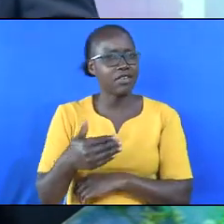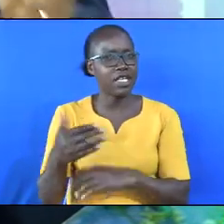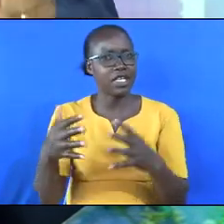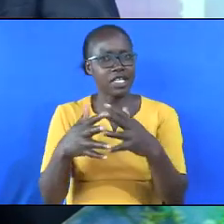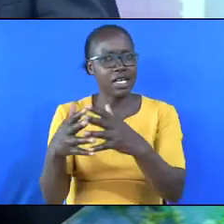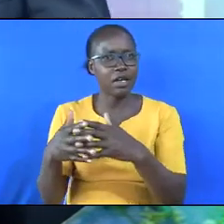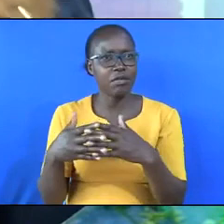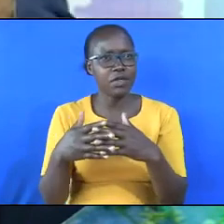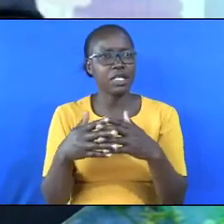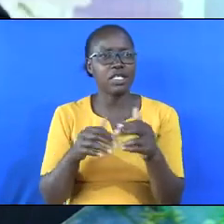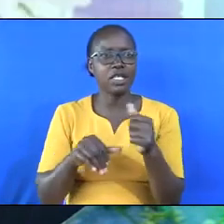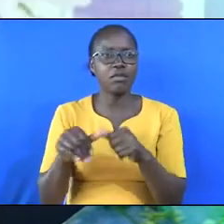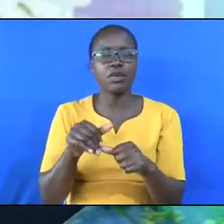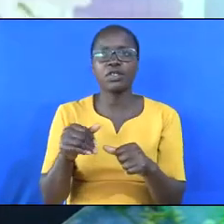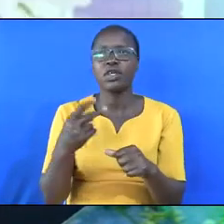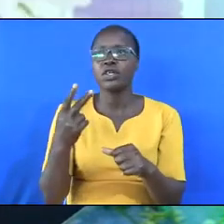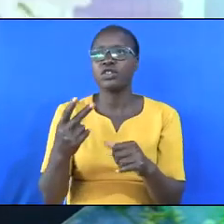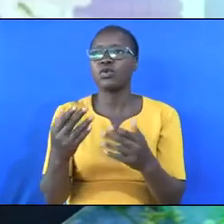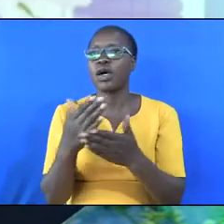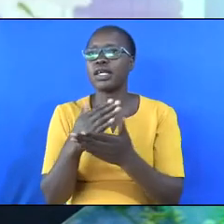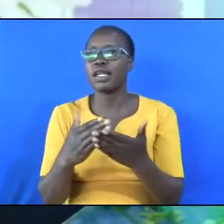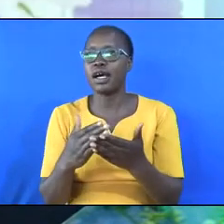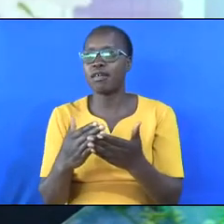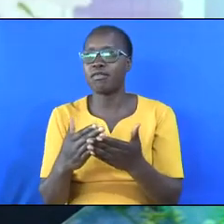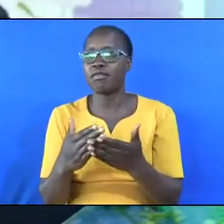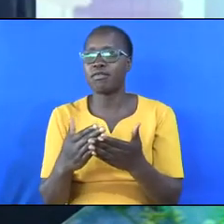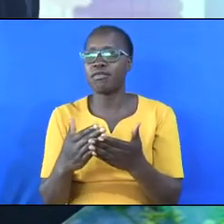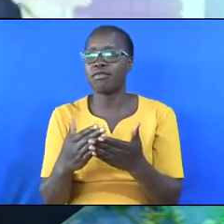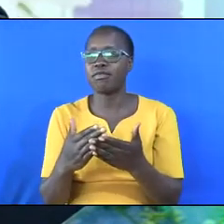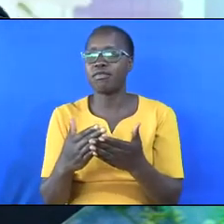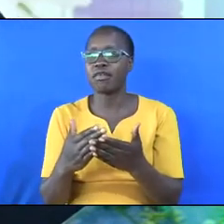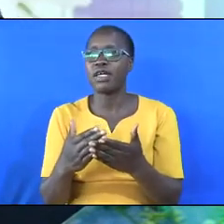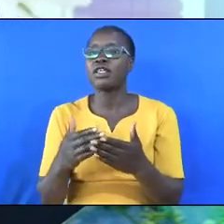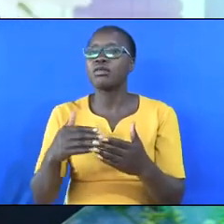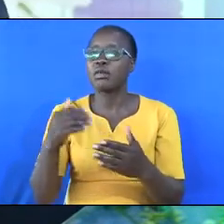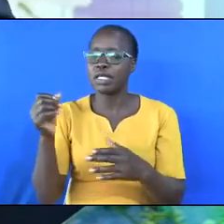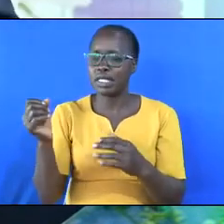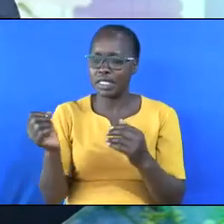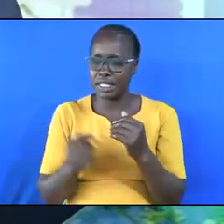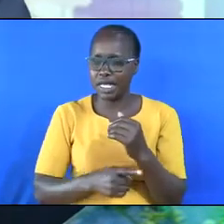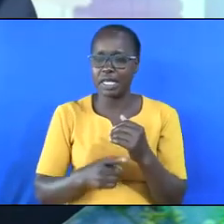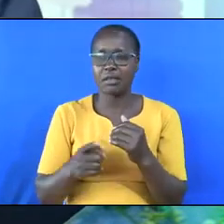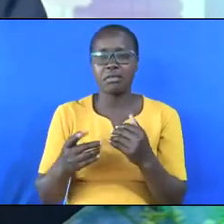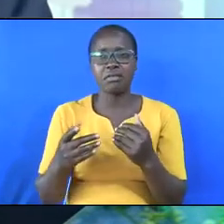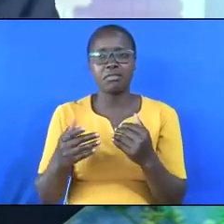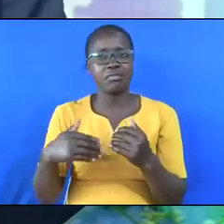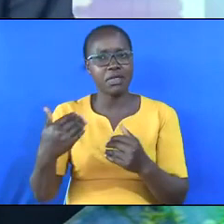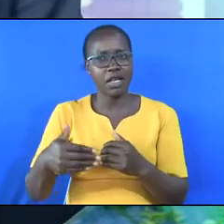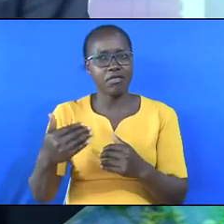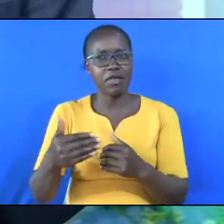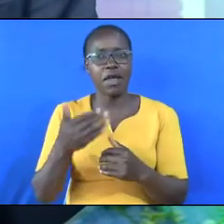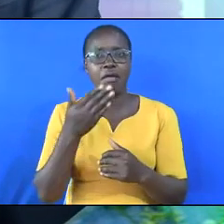That is about two and a half tablets per day for every man, woman, and child.